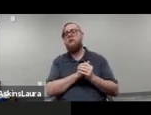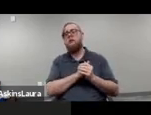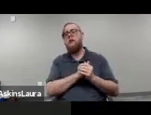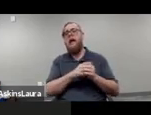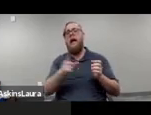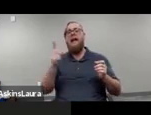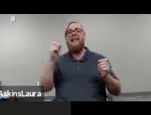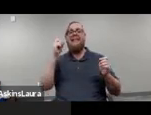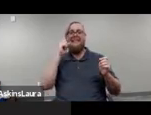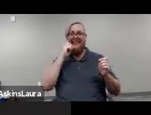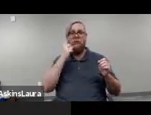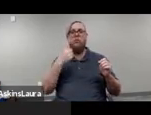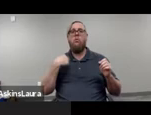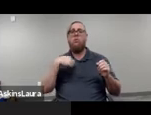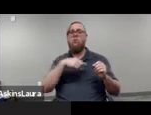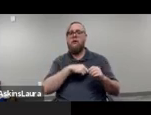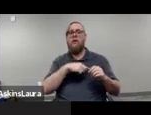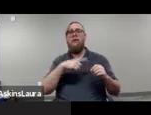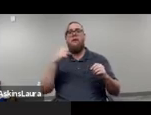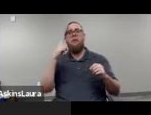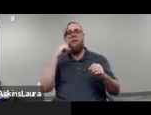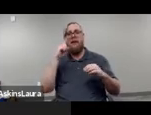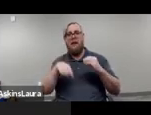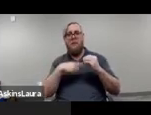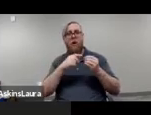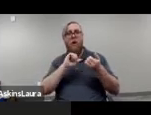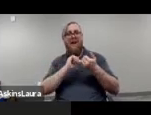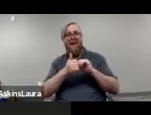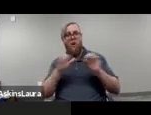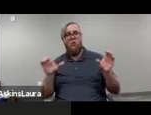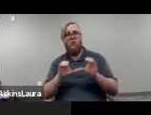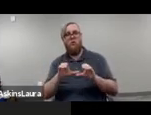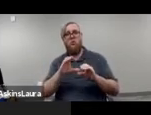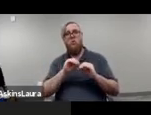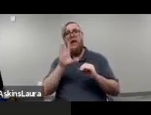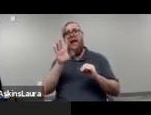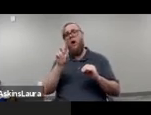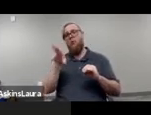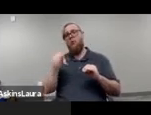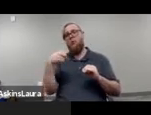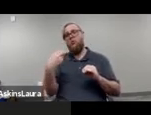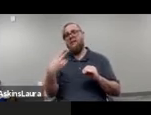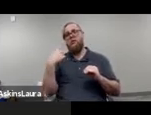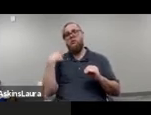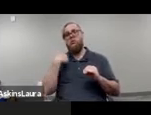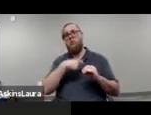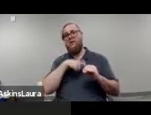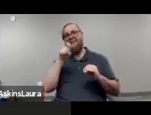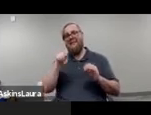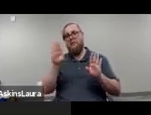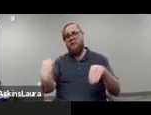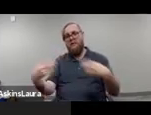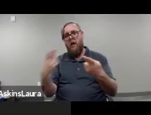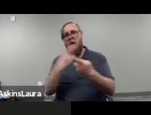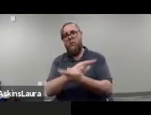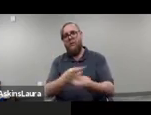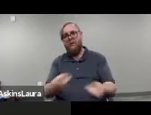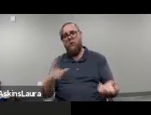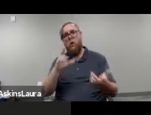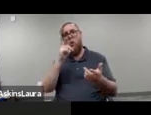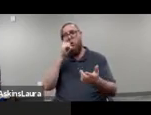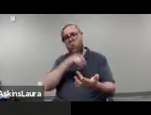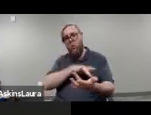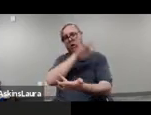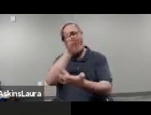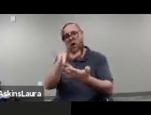think that when we're thinking about how to do that outreach we need to give you all resources on who to contact